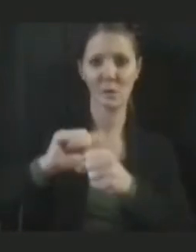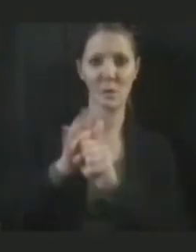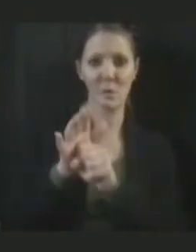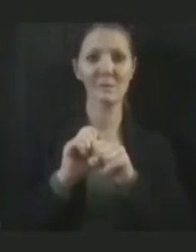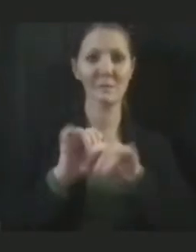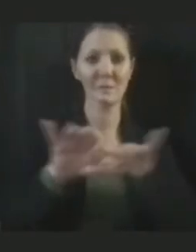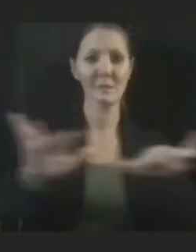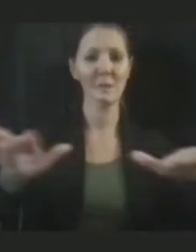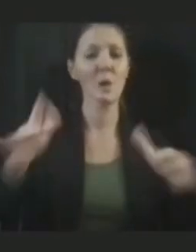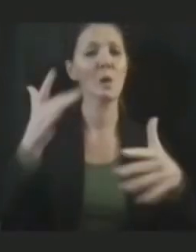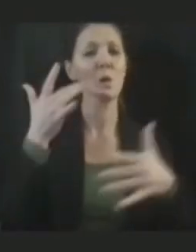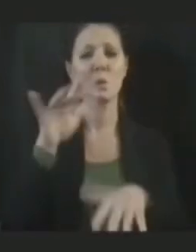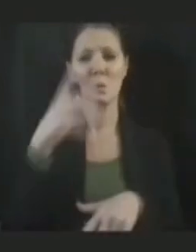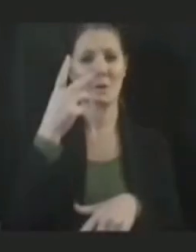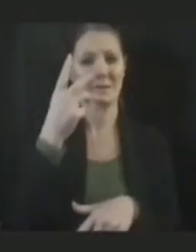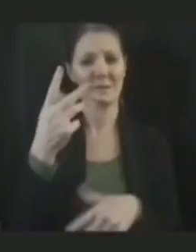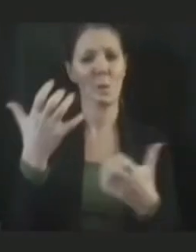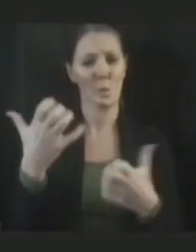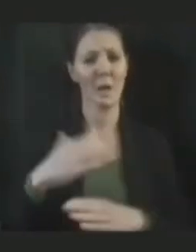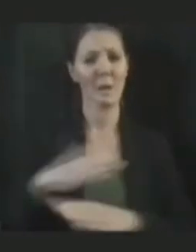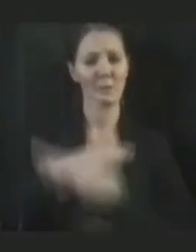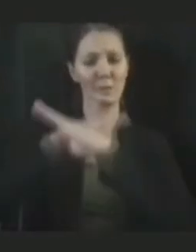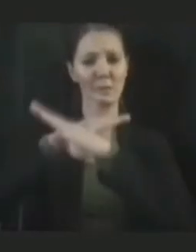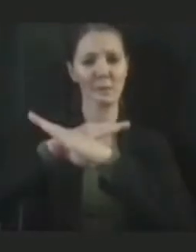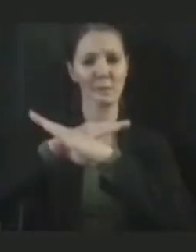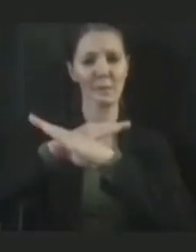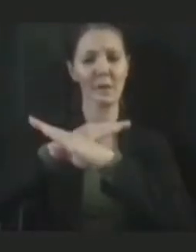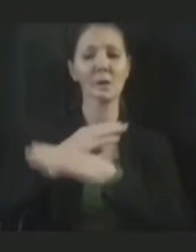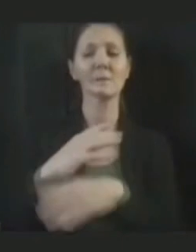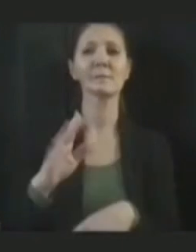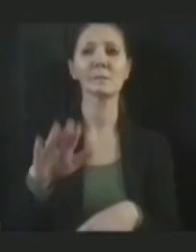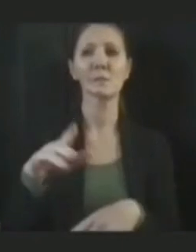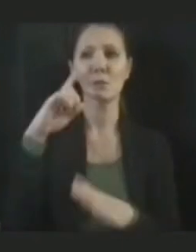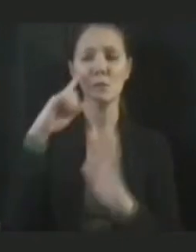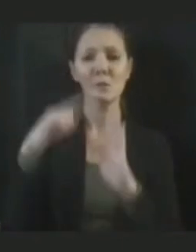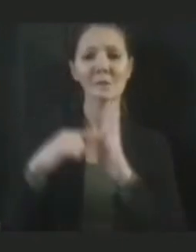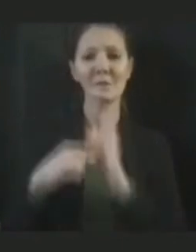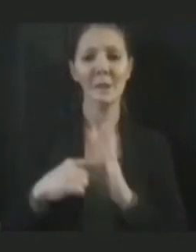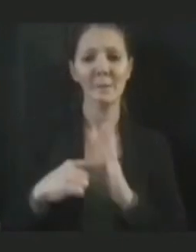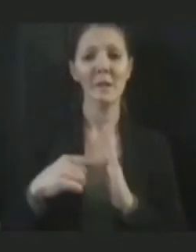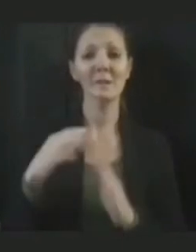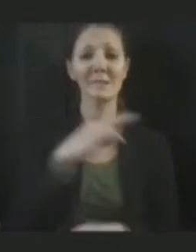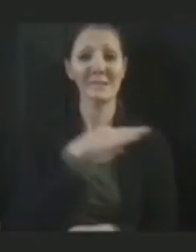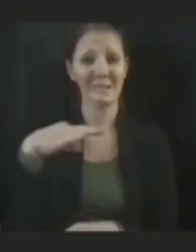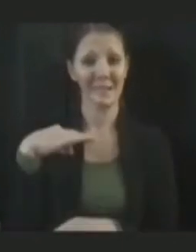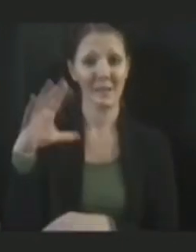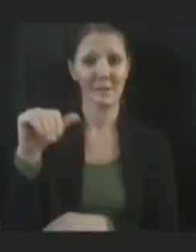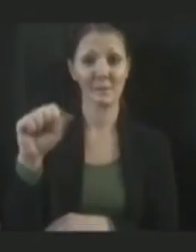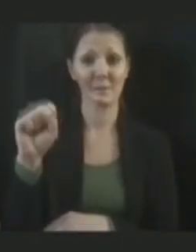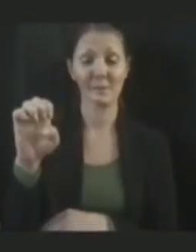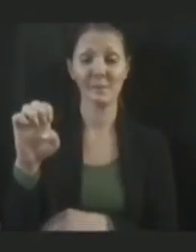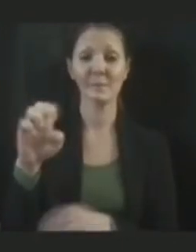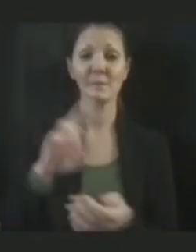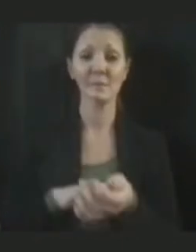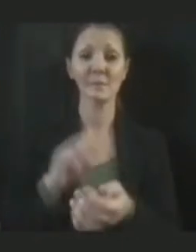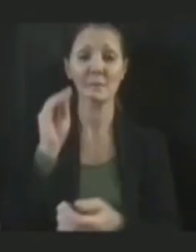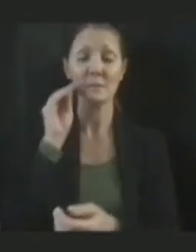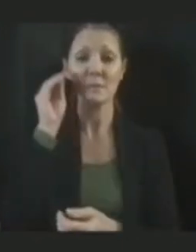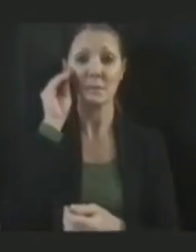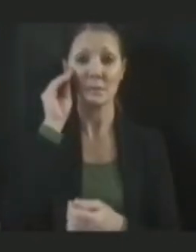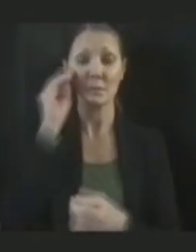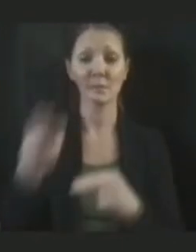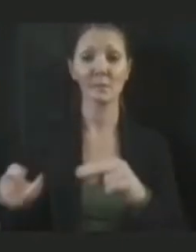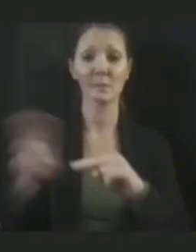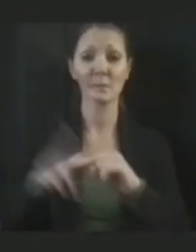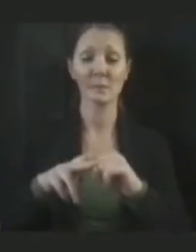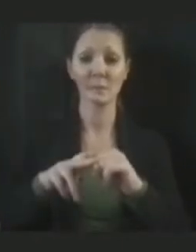prevent that. We have had, for example, staff cases in our nursing homes have risen